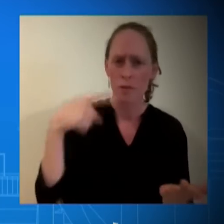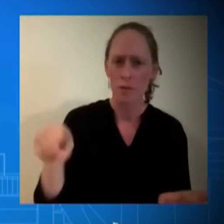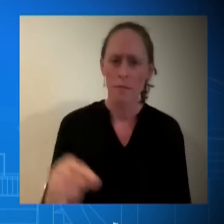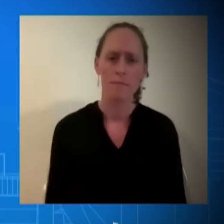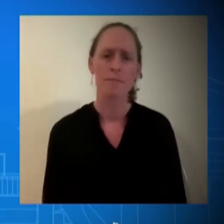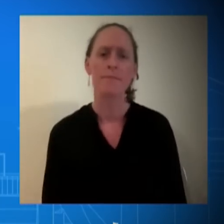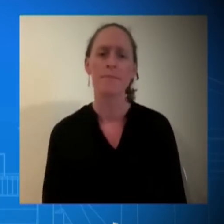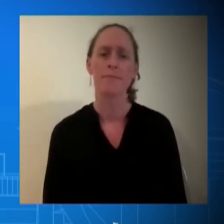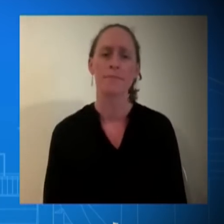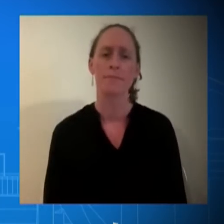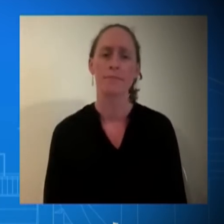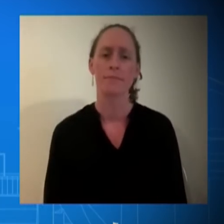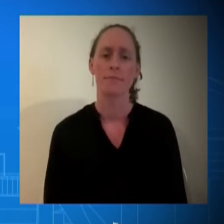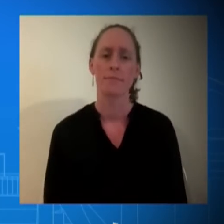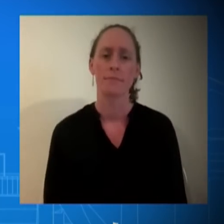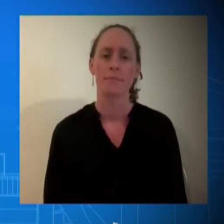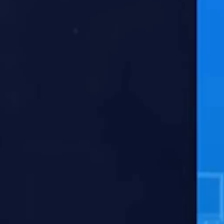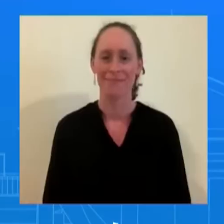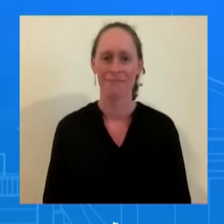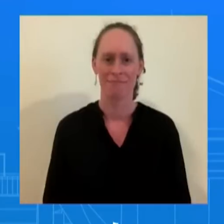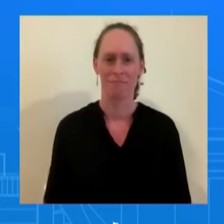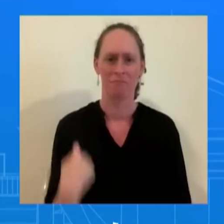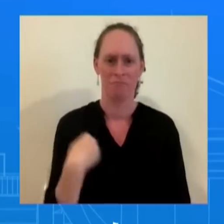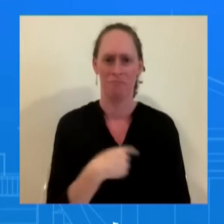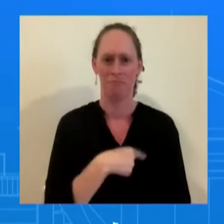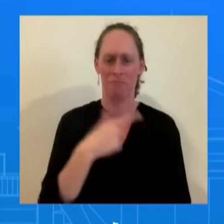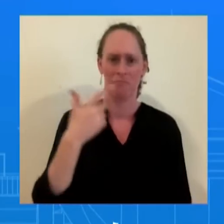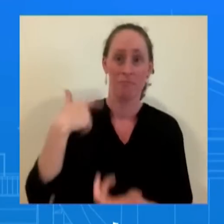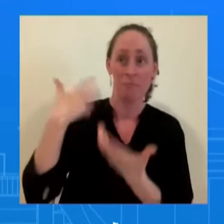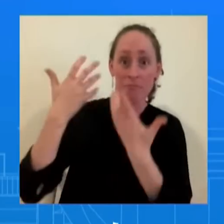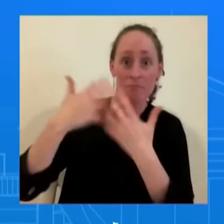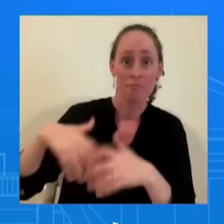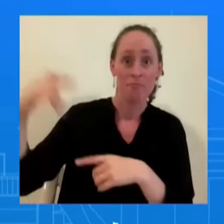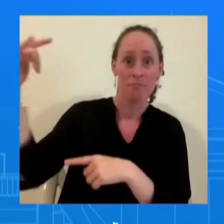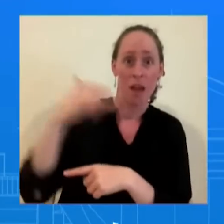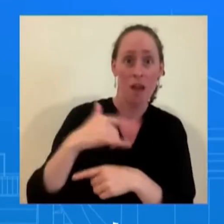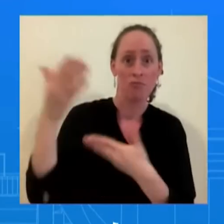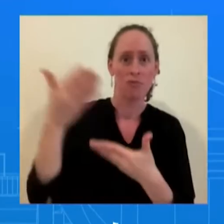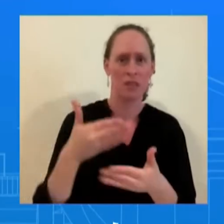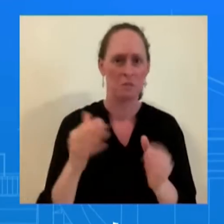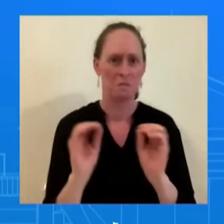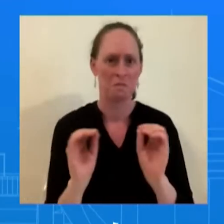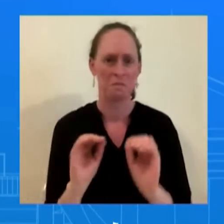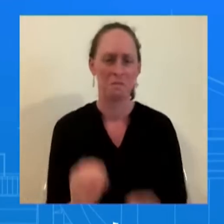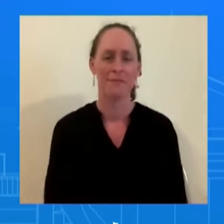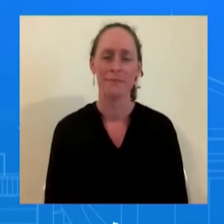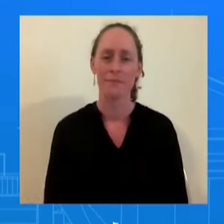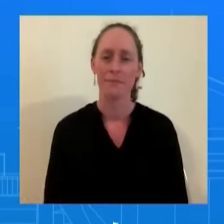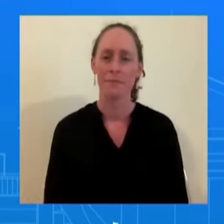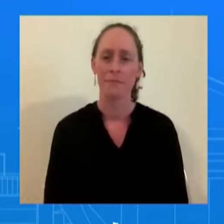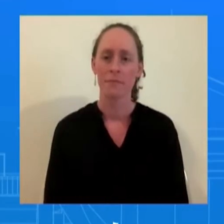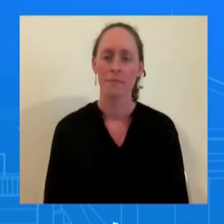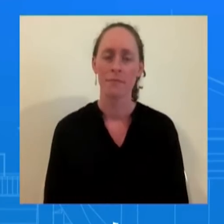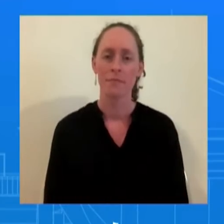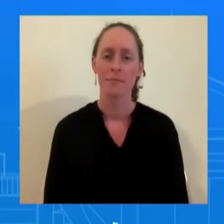about the constructive role that each country can play. Is the president going to have the opportunity to engage with President Lula and if there is